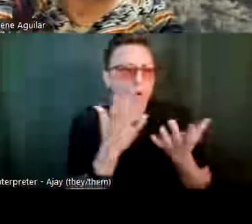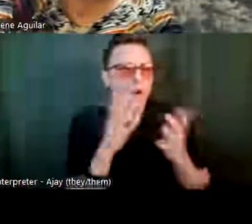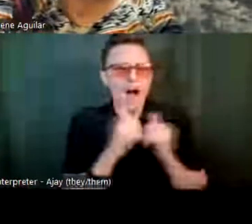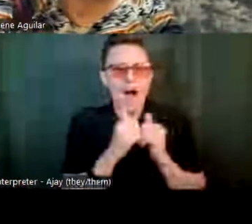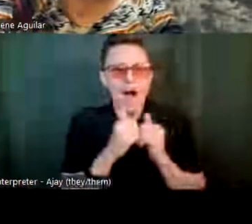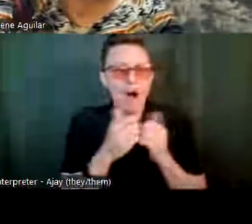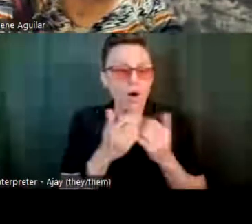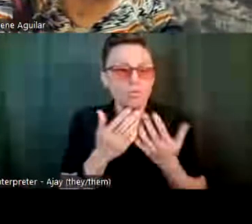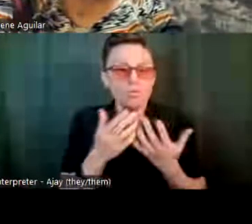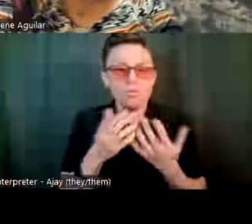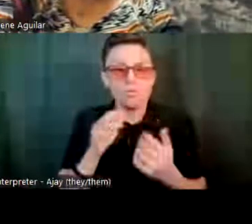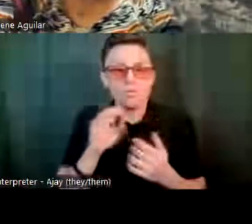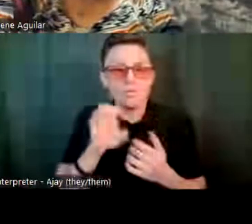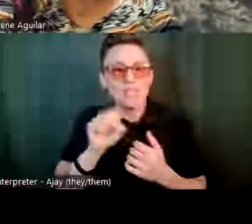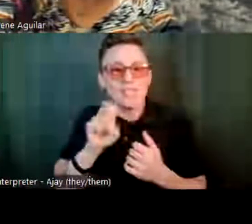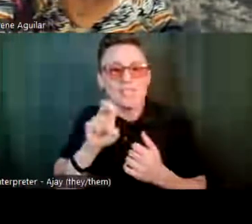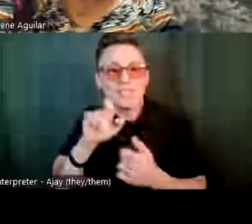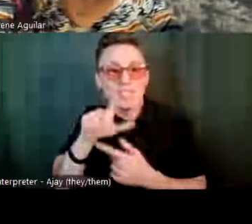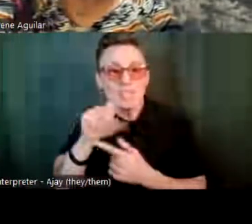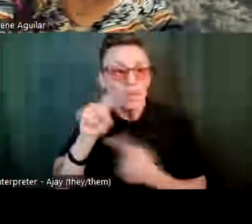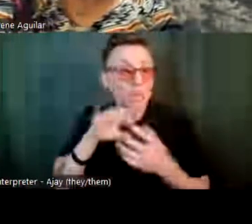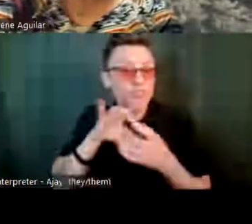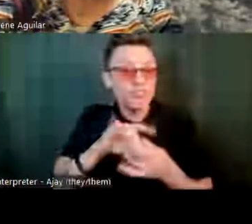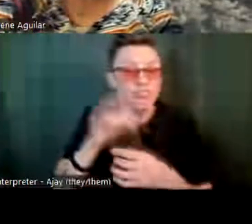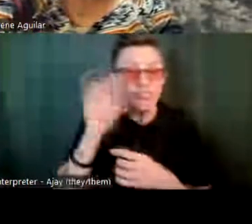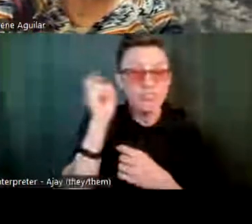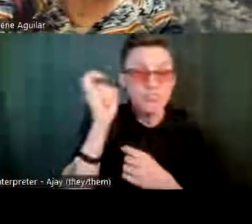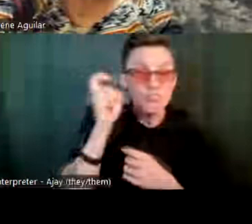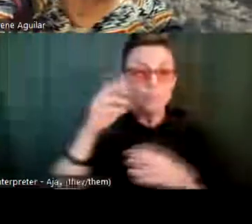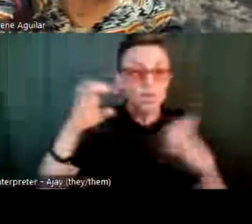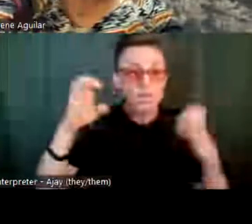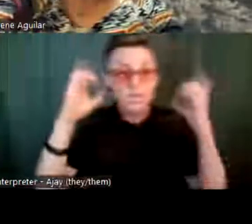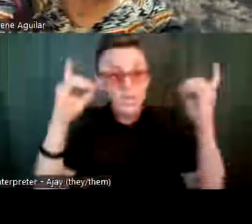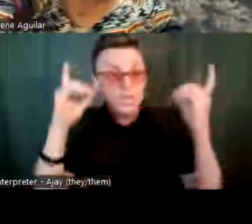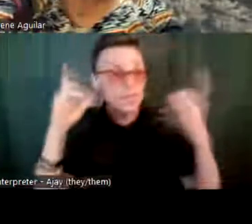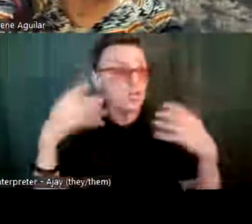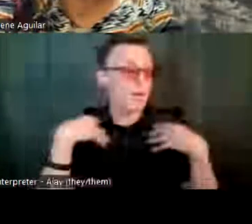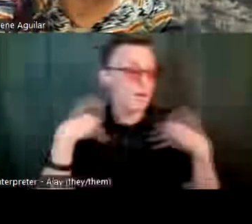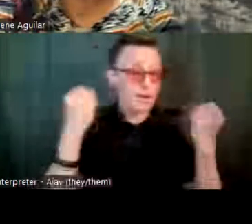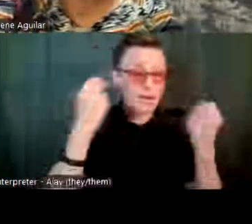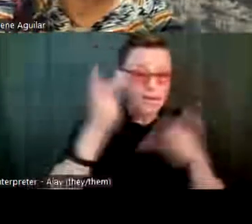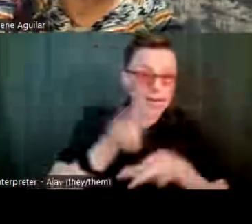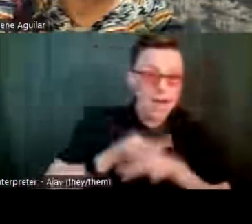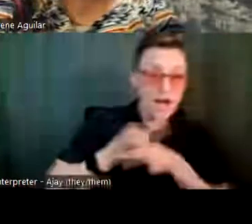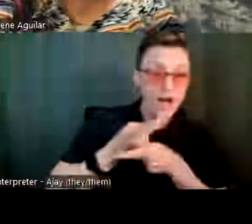essentials for people like transportation, education, healthcare, employment, and so forth?